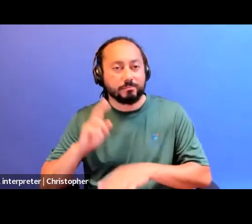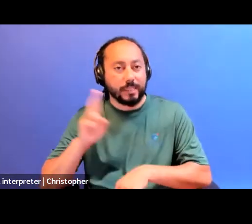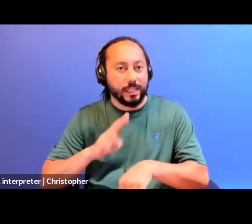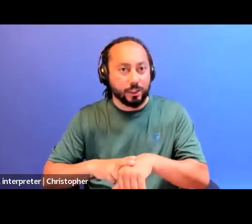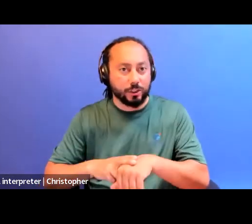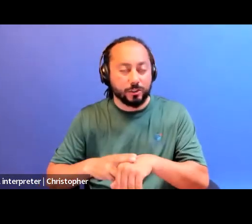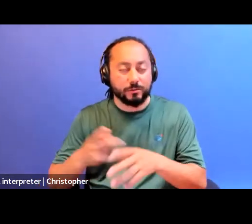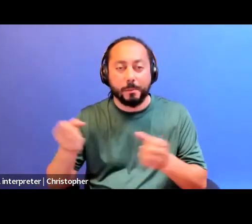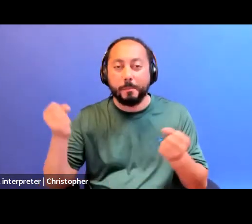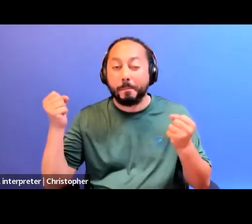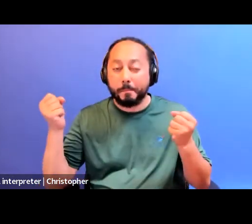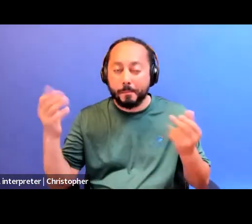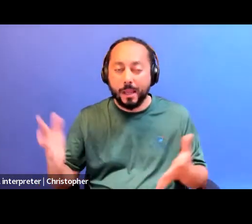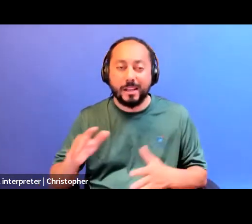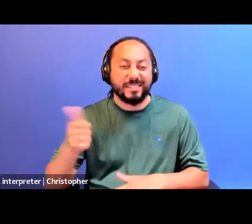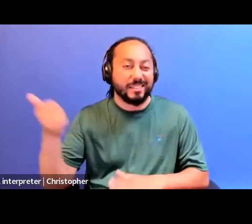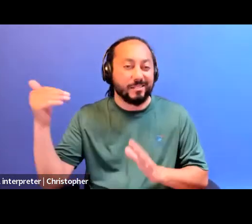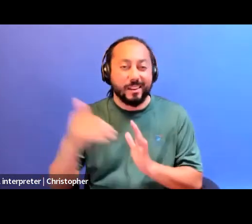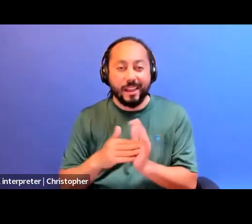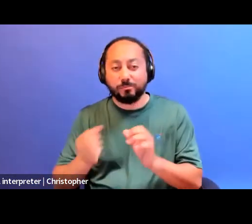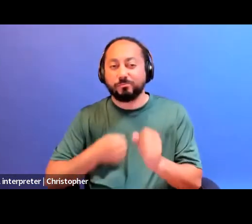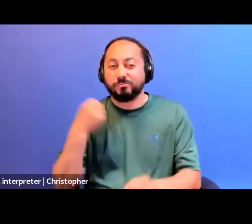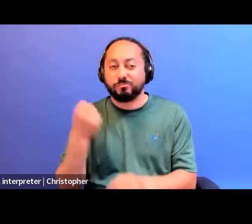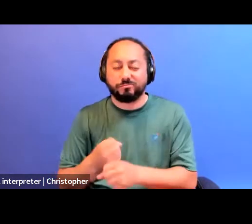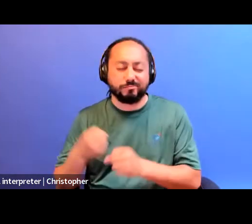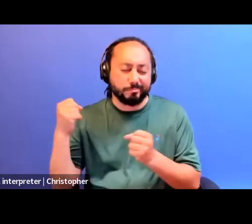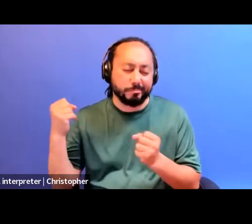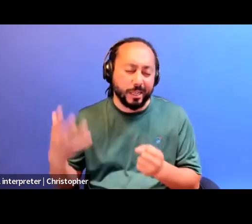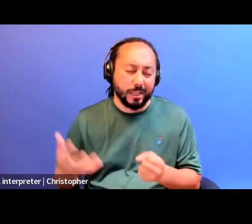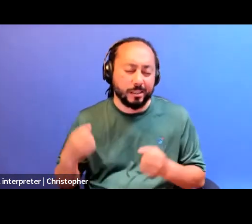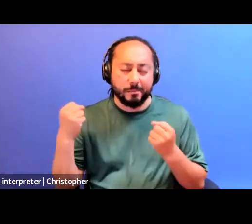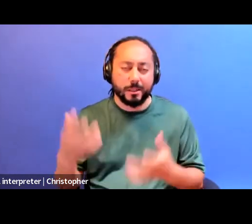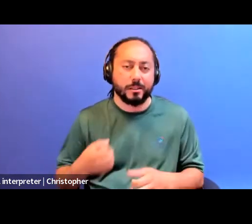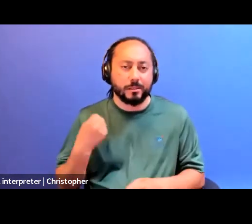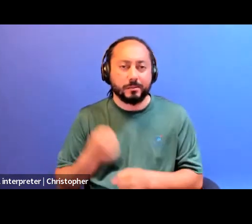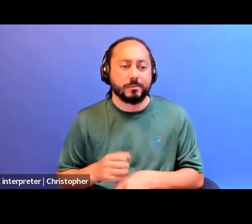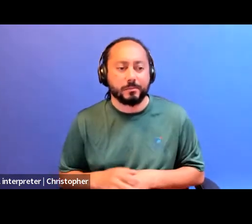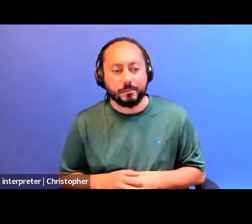And when we talk about, you know, abolition, we're thinking about, you know, abolishing